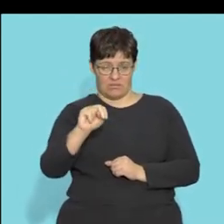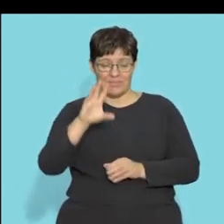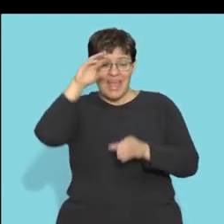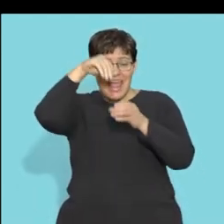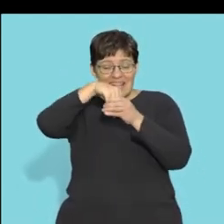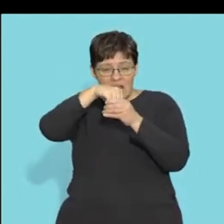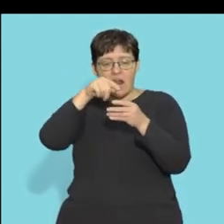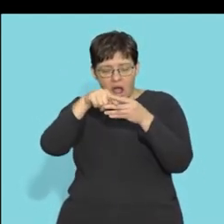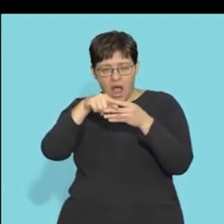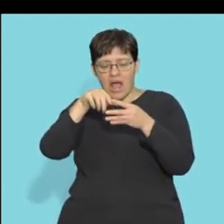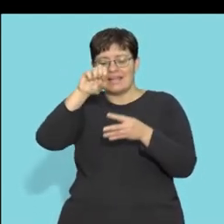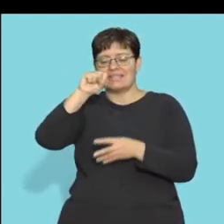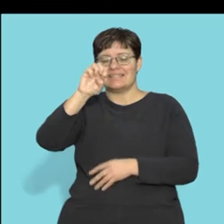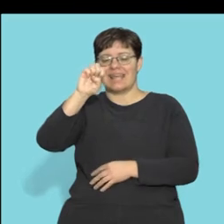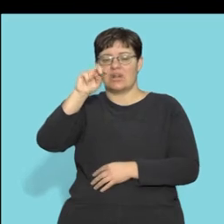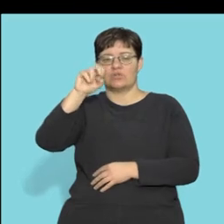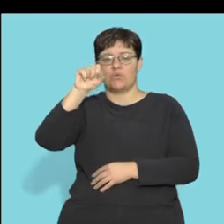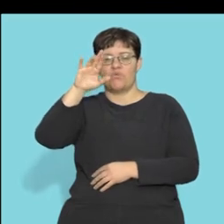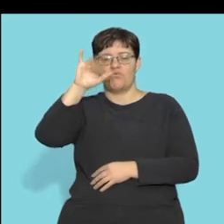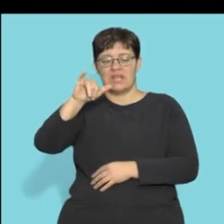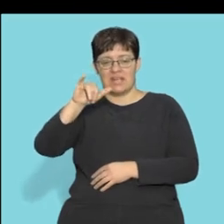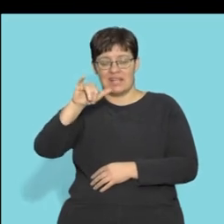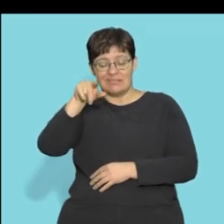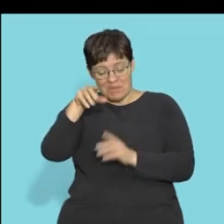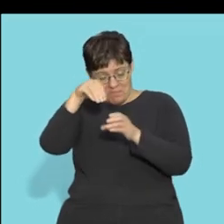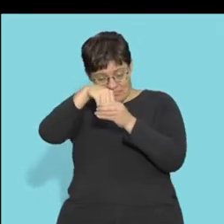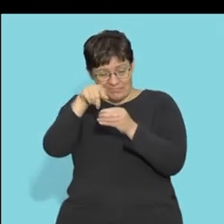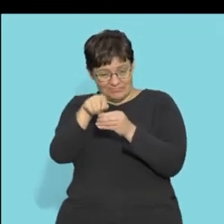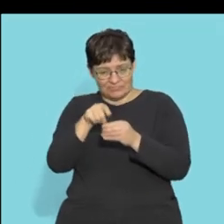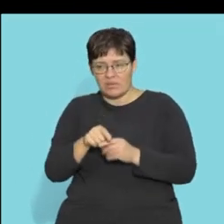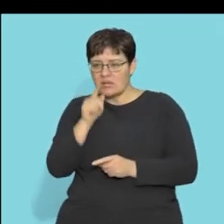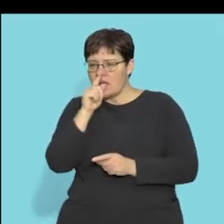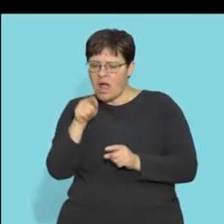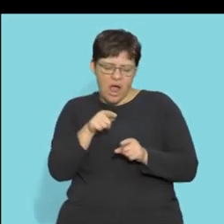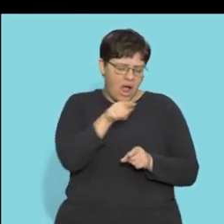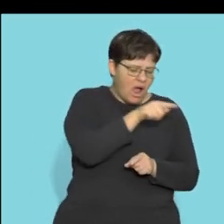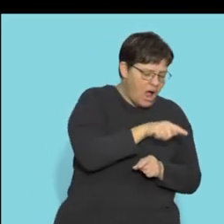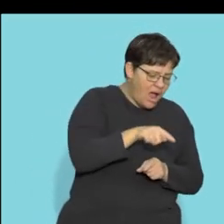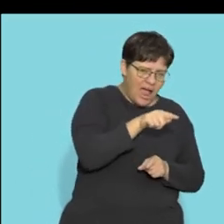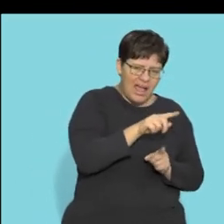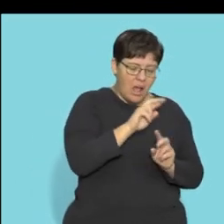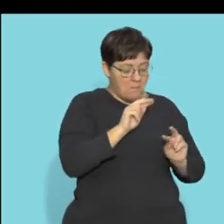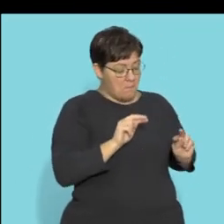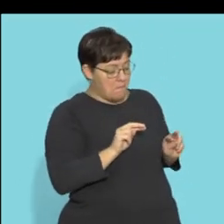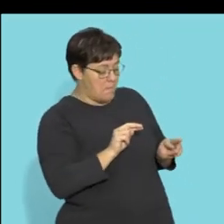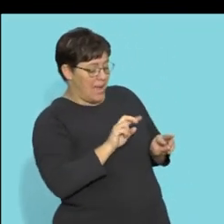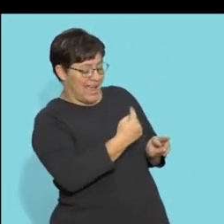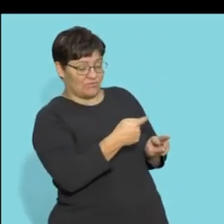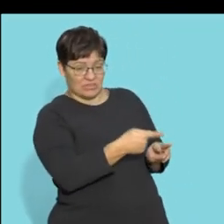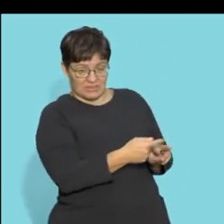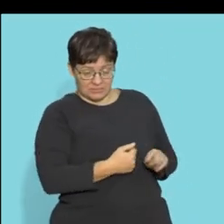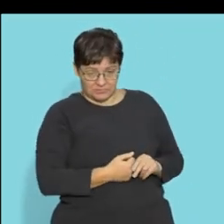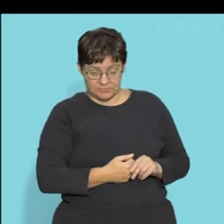you will always find your sensory neuron. If you look at the bottom here, at this one, they actually have it at a different